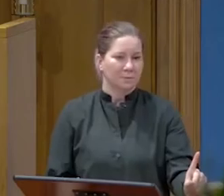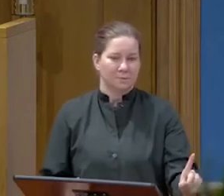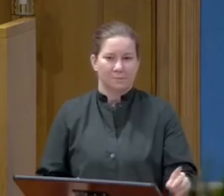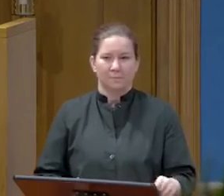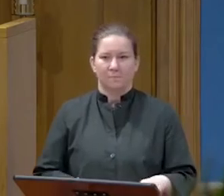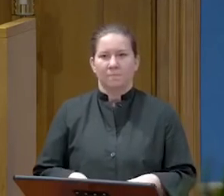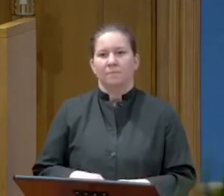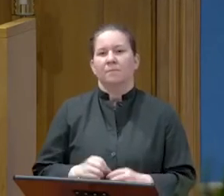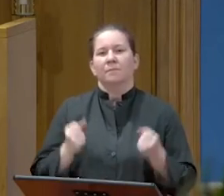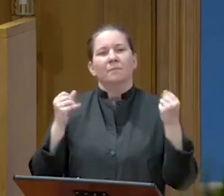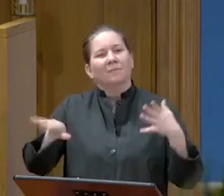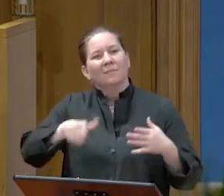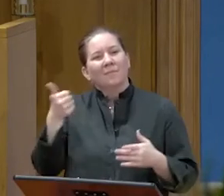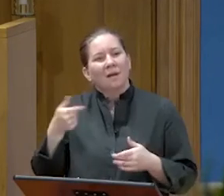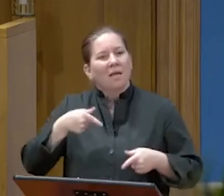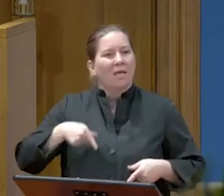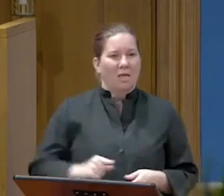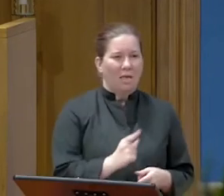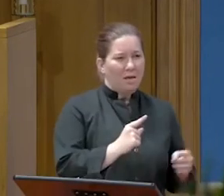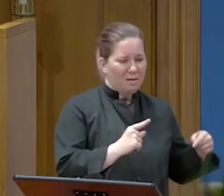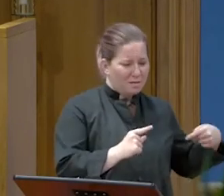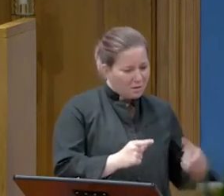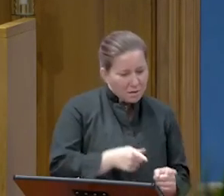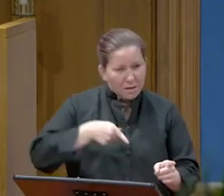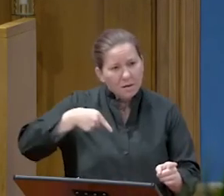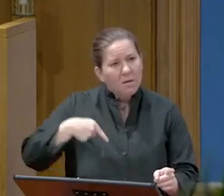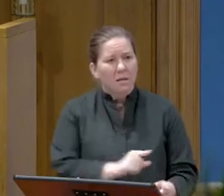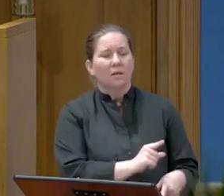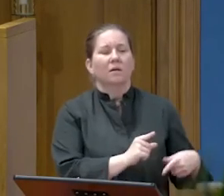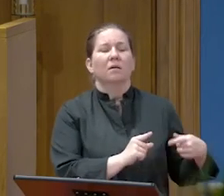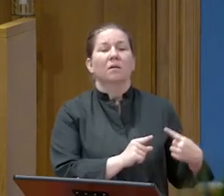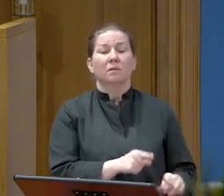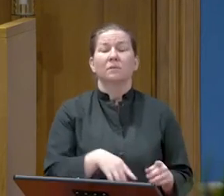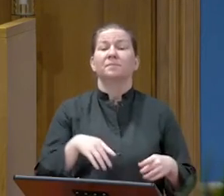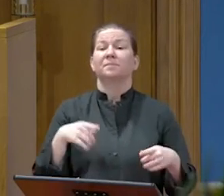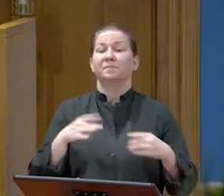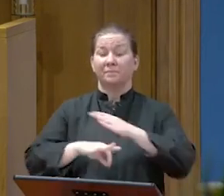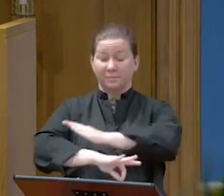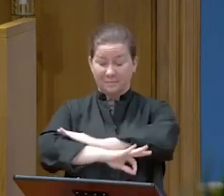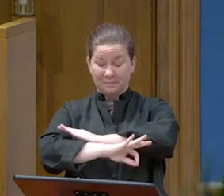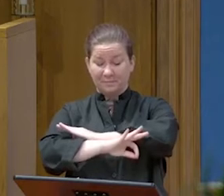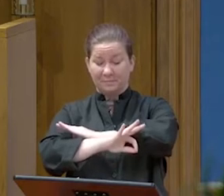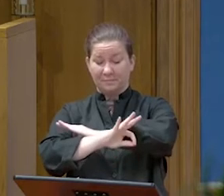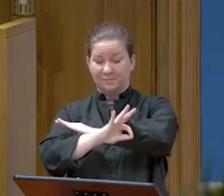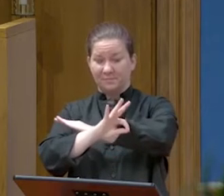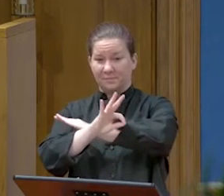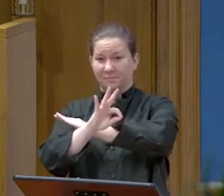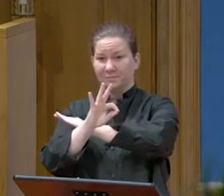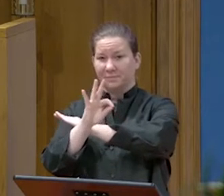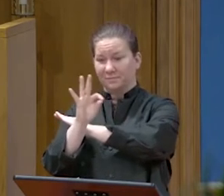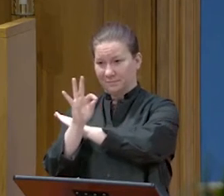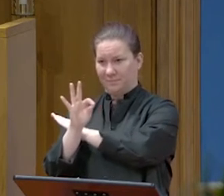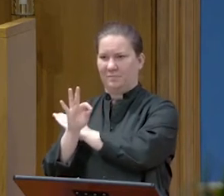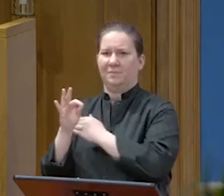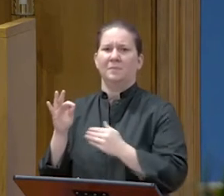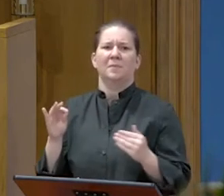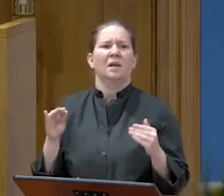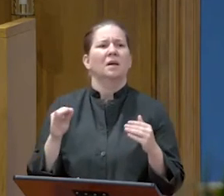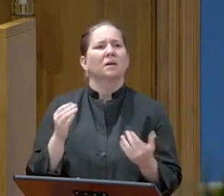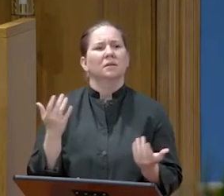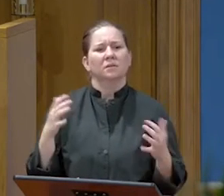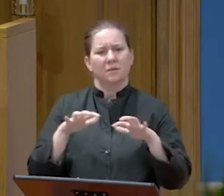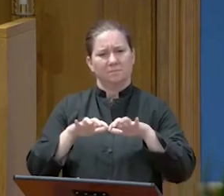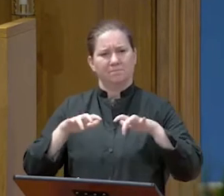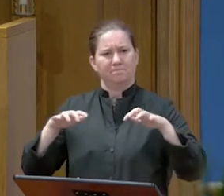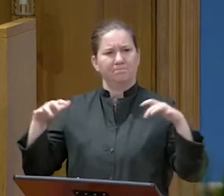kept keeping many other insults on him. When day came, the assembly of the elders of the people, both chief priests